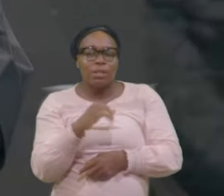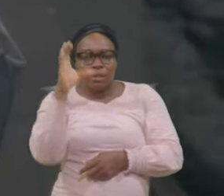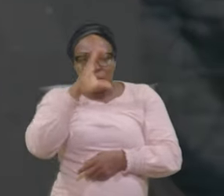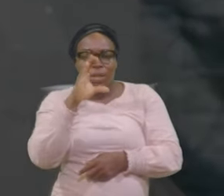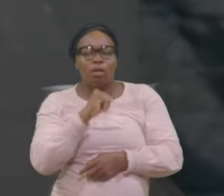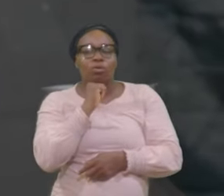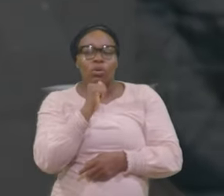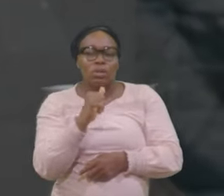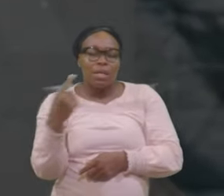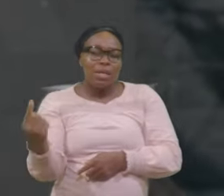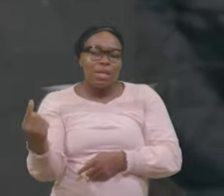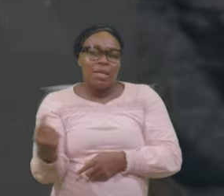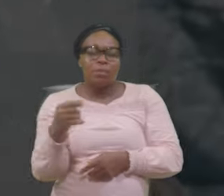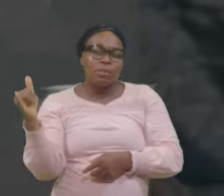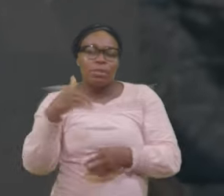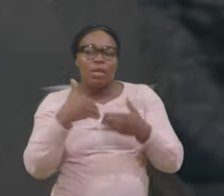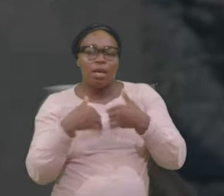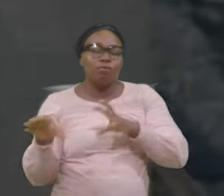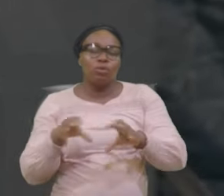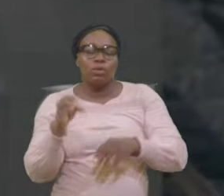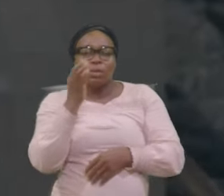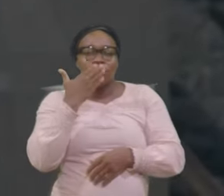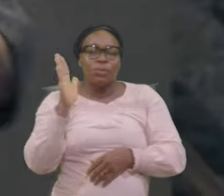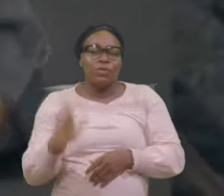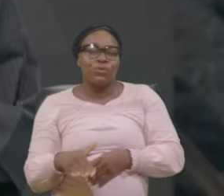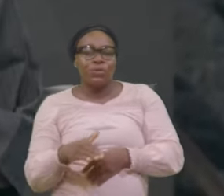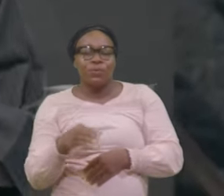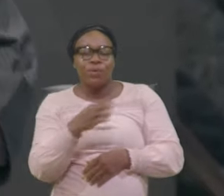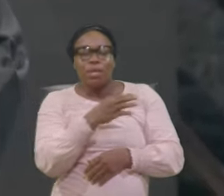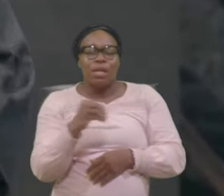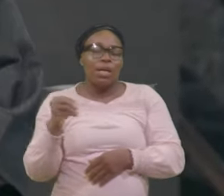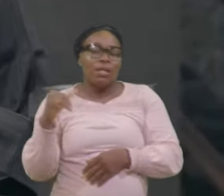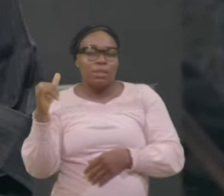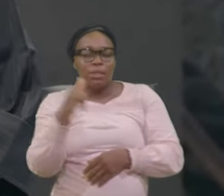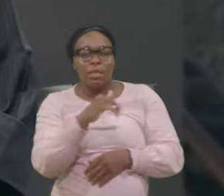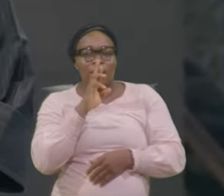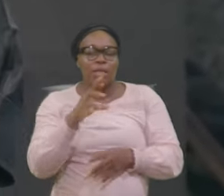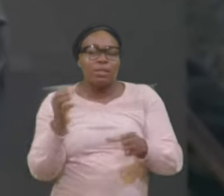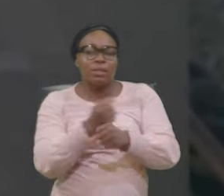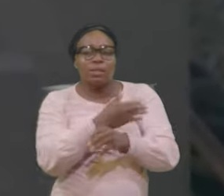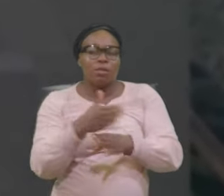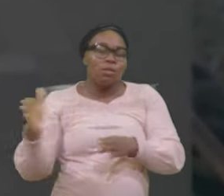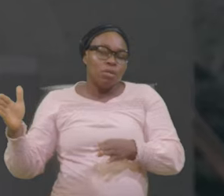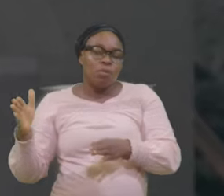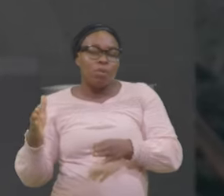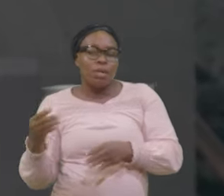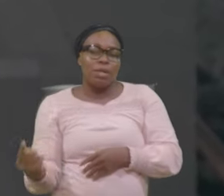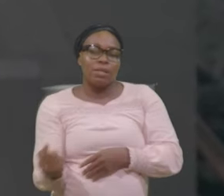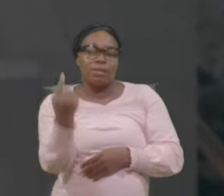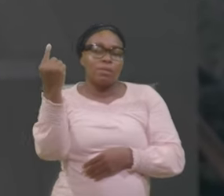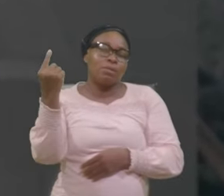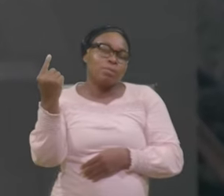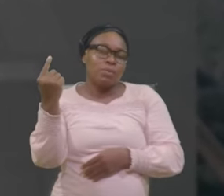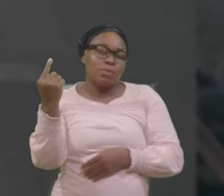Done Mischief And their Sleep Is taken Away Unless They cause